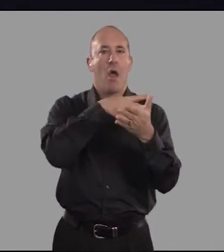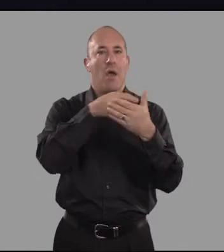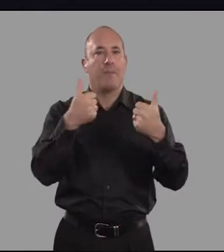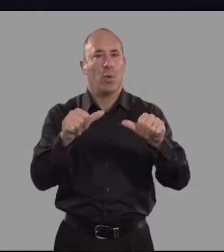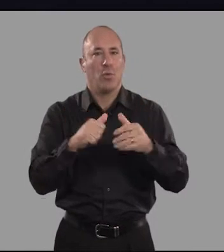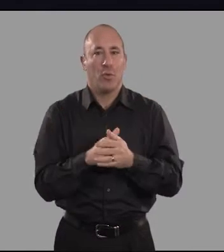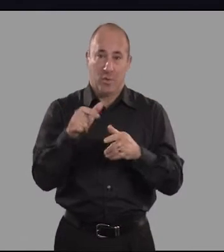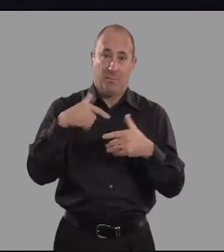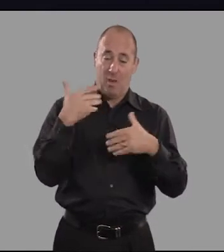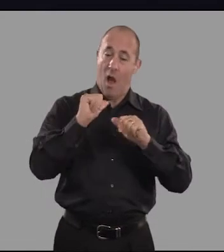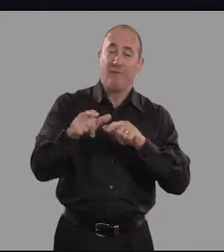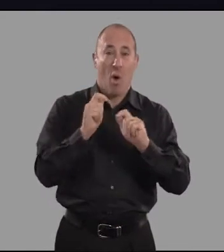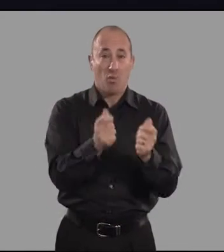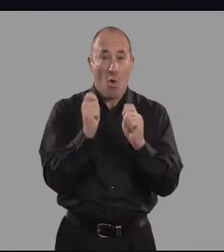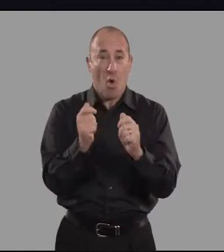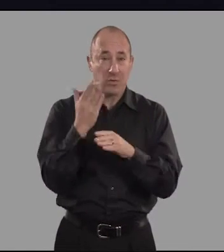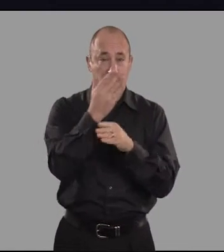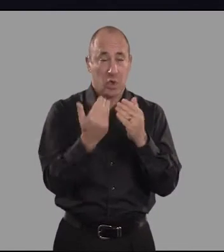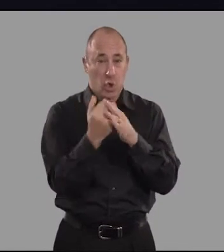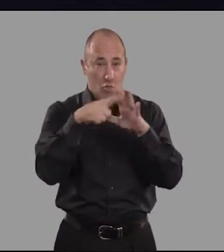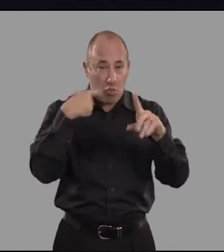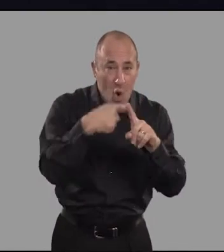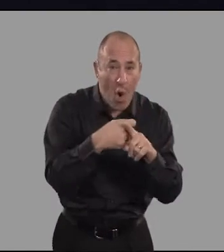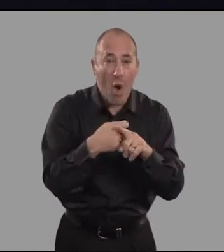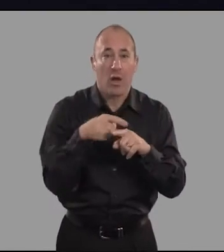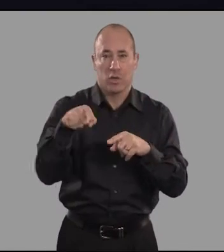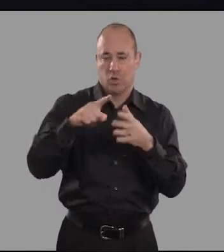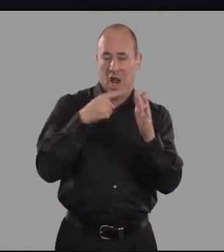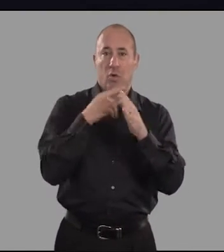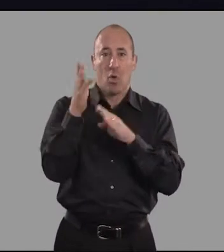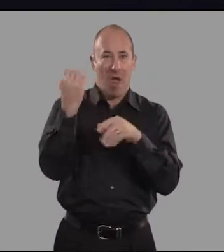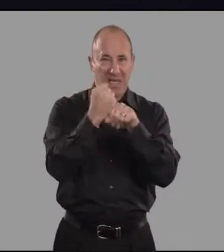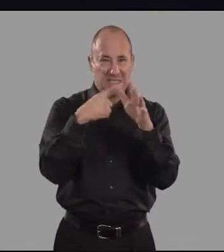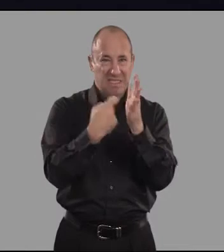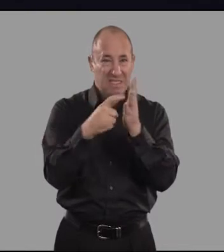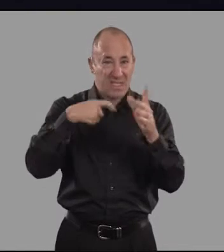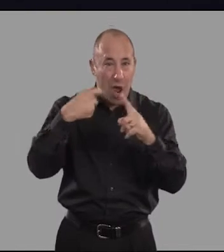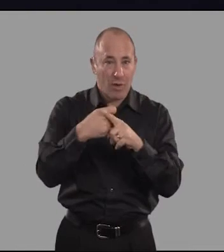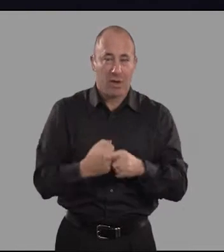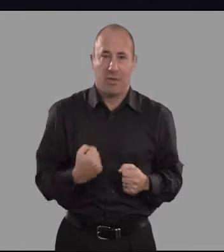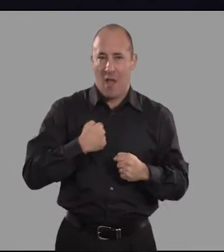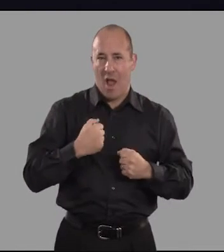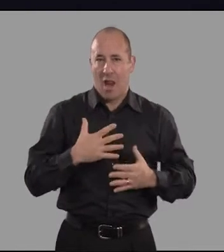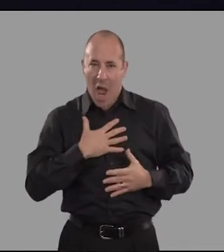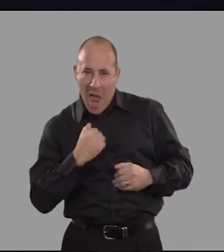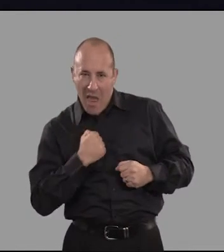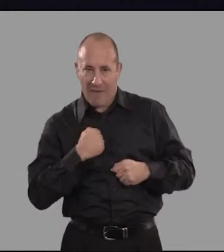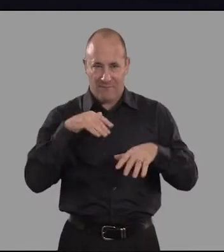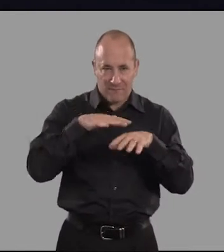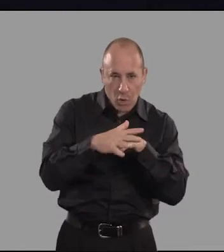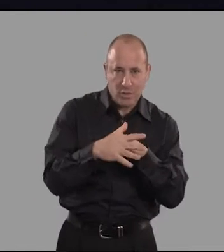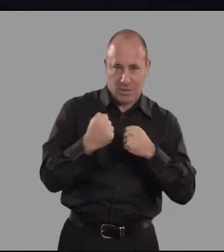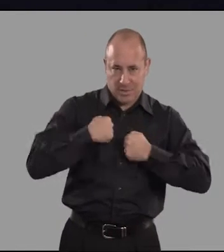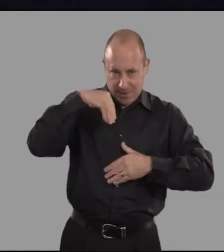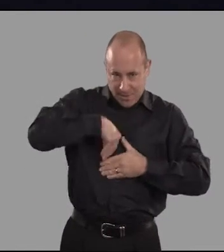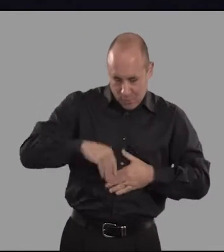play which has since won awards, gone to New York, and is going to the Garrick this January. It took my taste and all the influences in my... to allow this